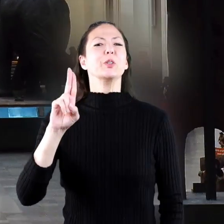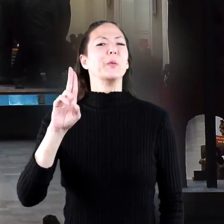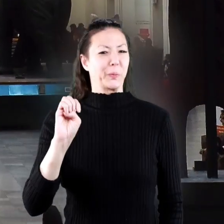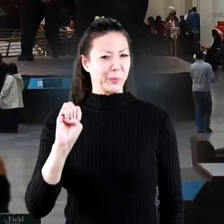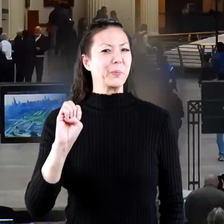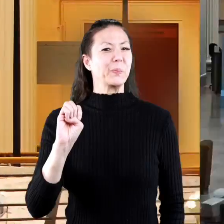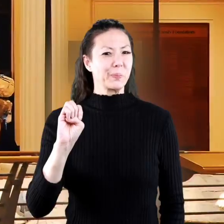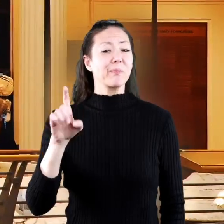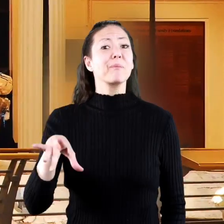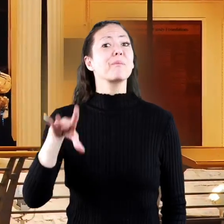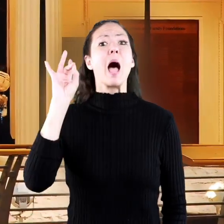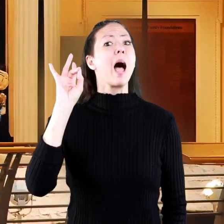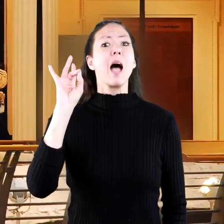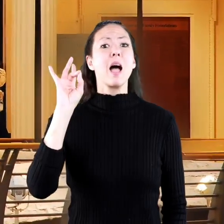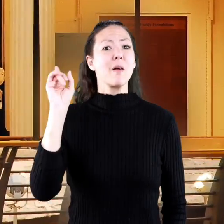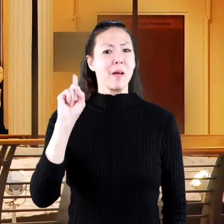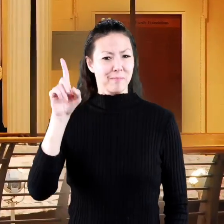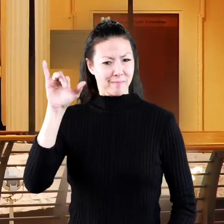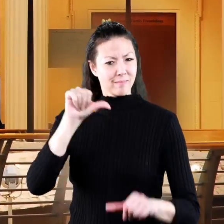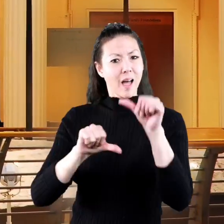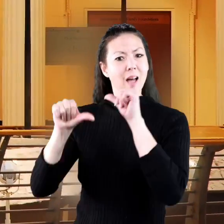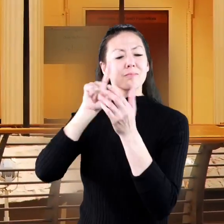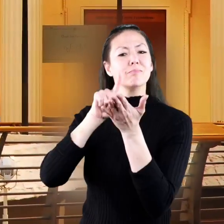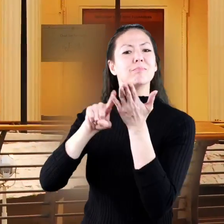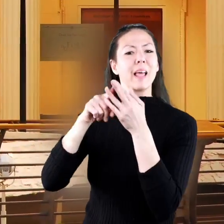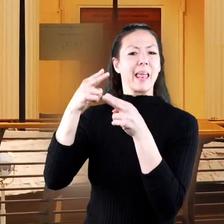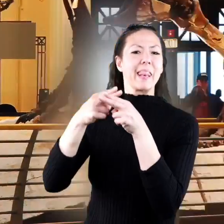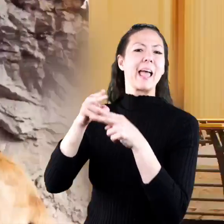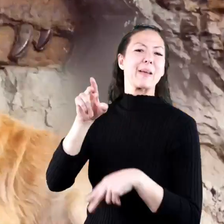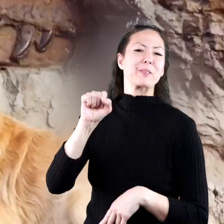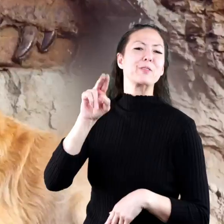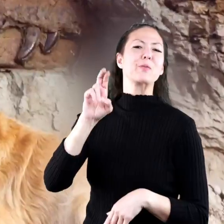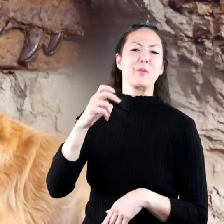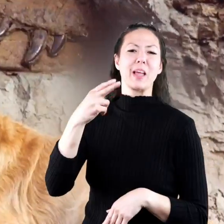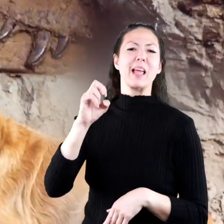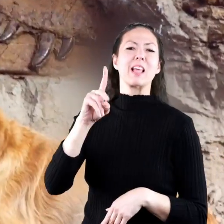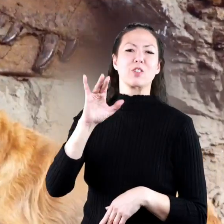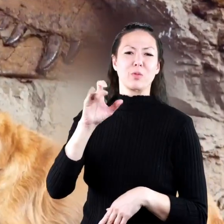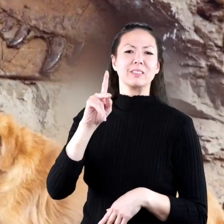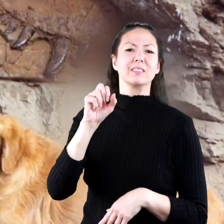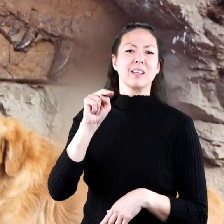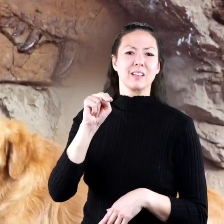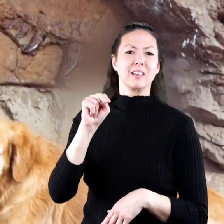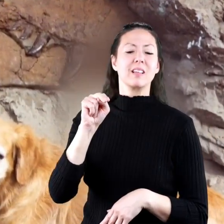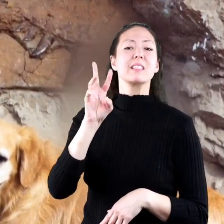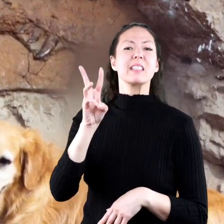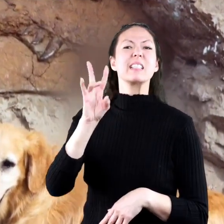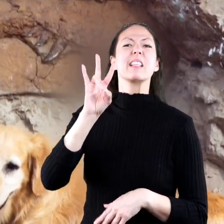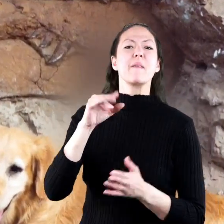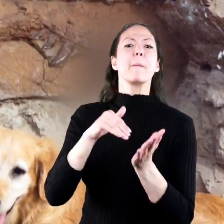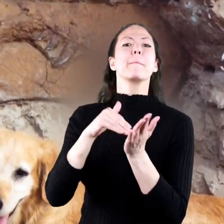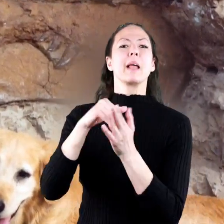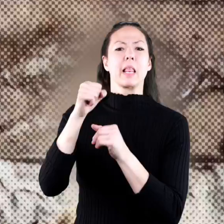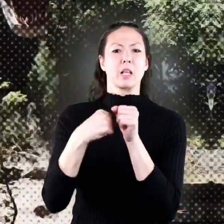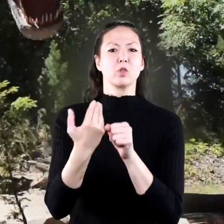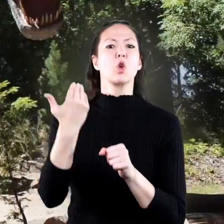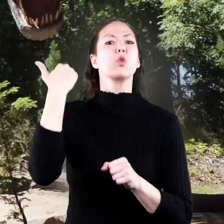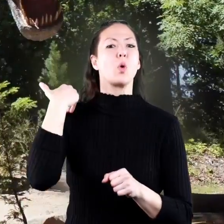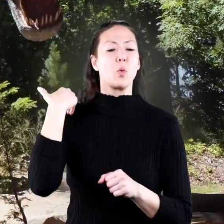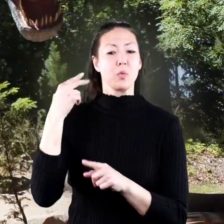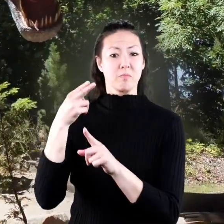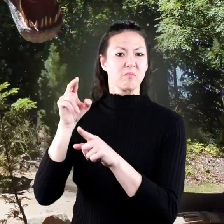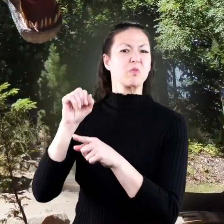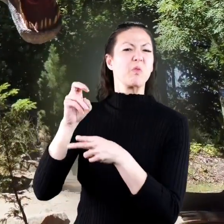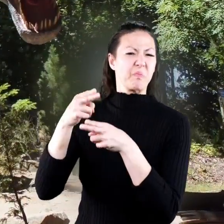its name is sue it was discovered by paleontologist sue hendrickson 67 million years